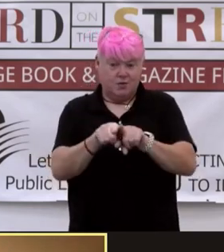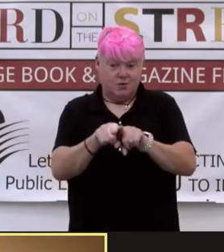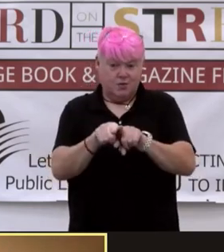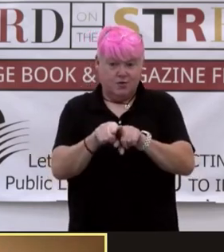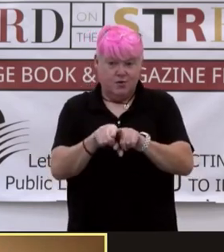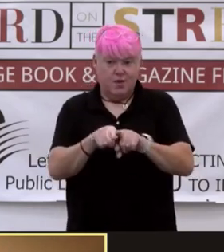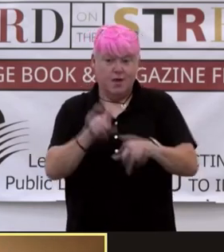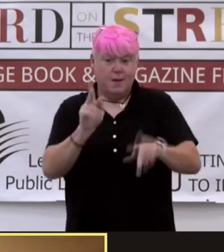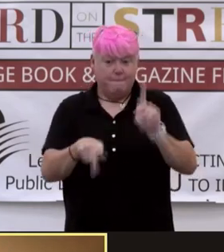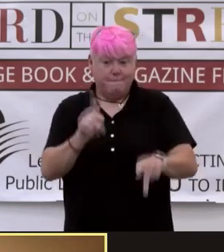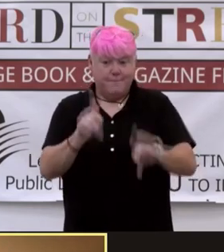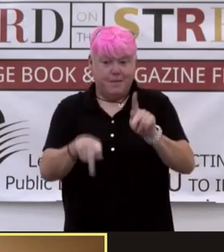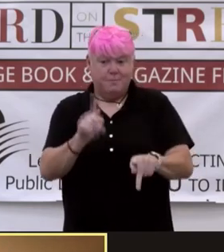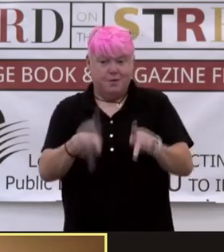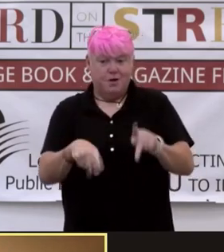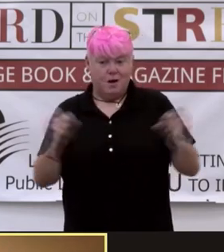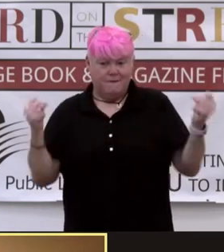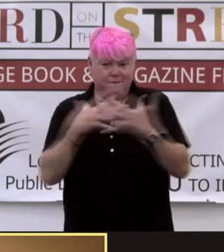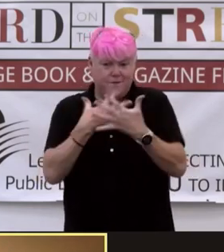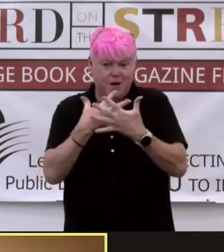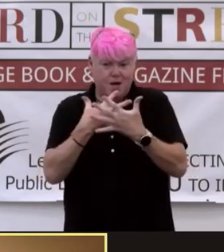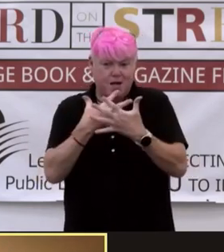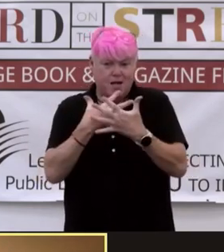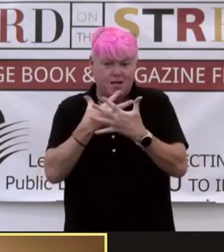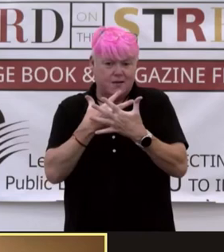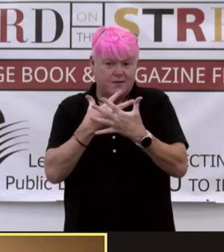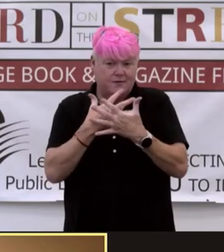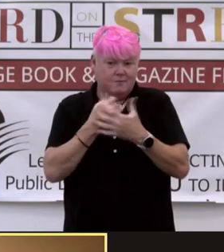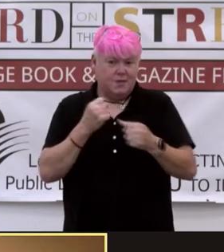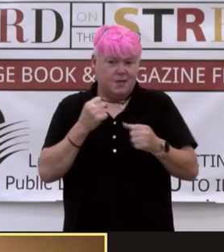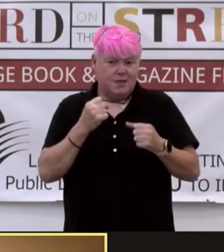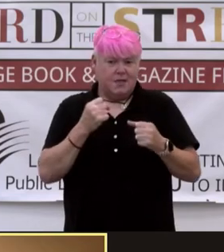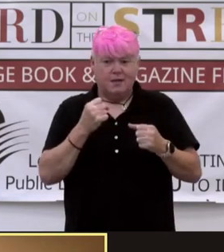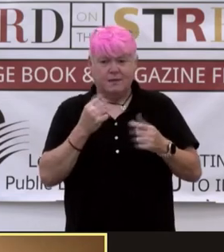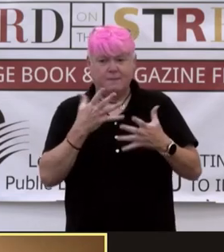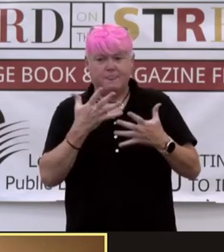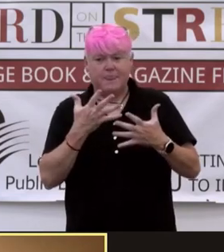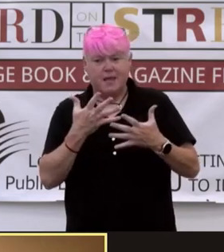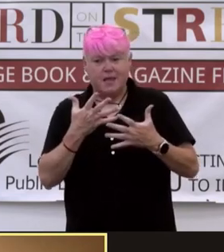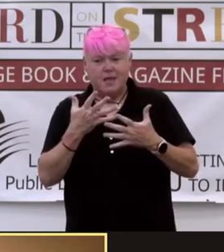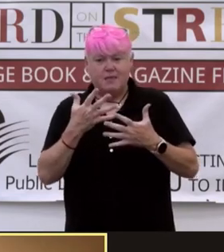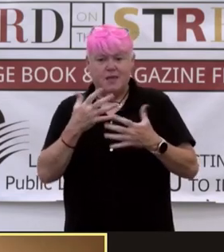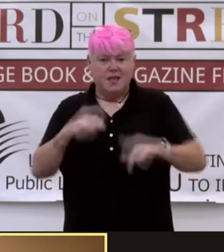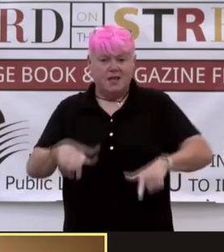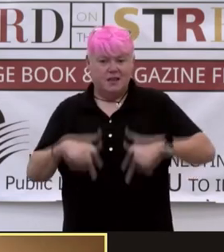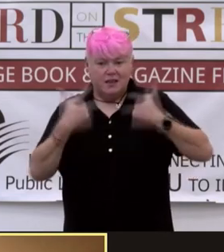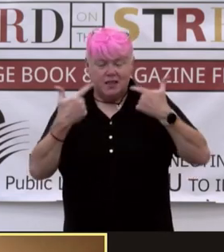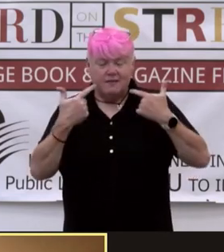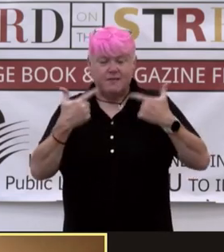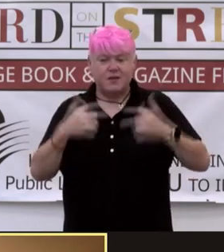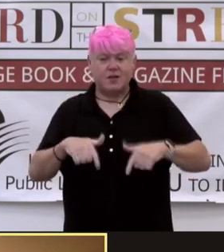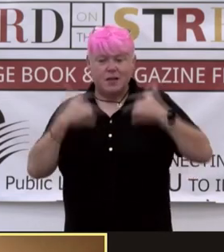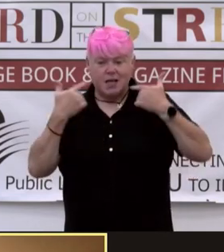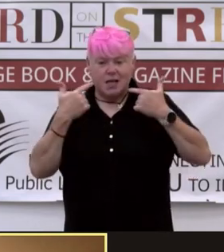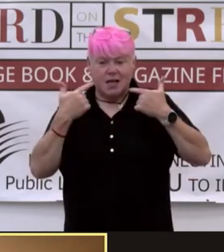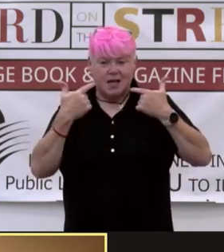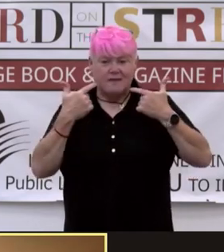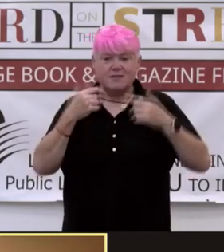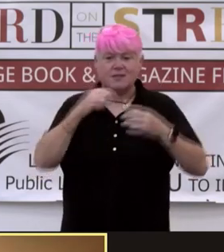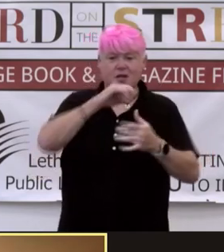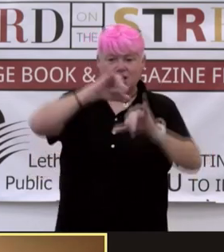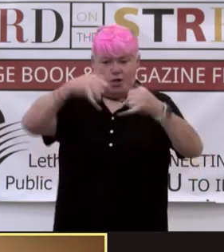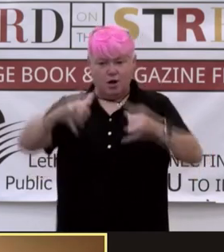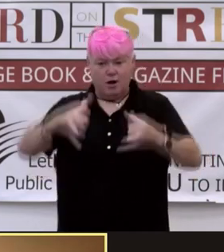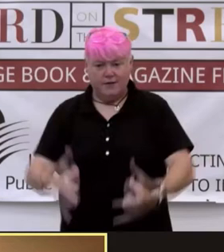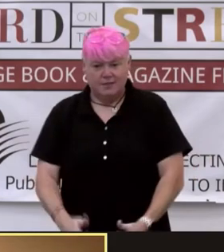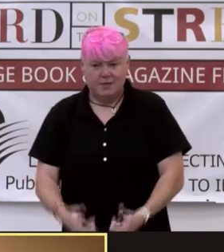are afraid of being forgotten. They live their lives carving themselves spaces in time and history, only to